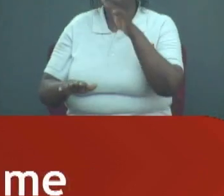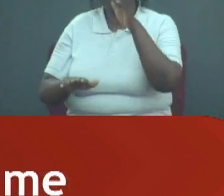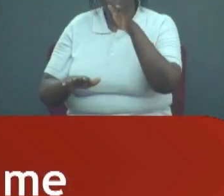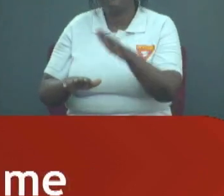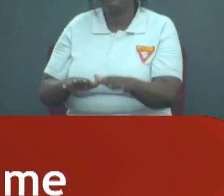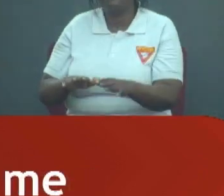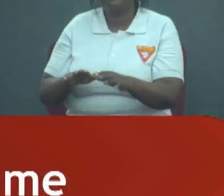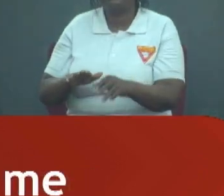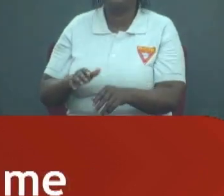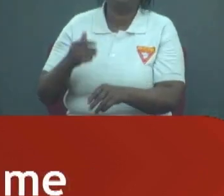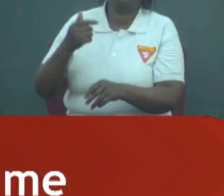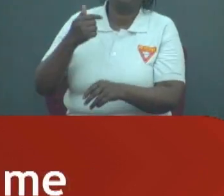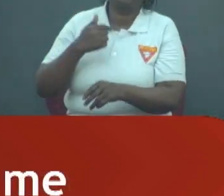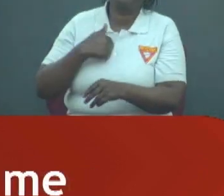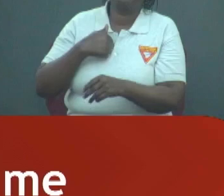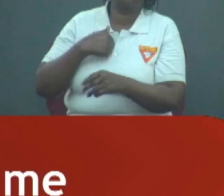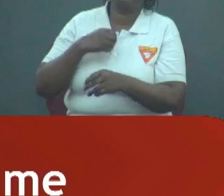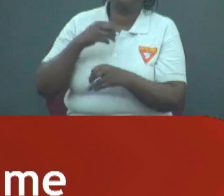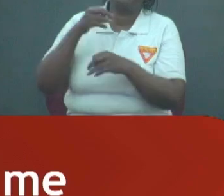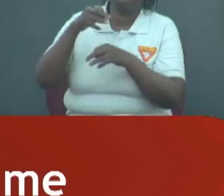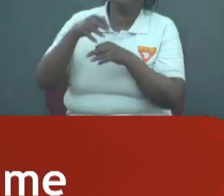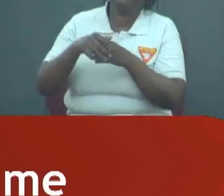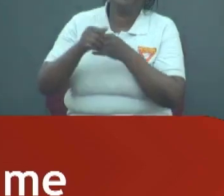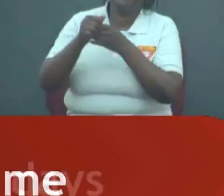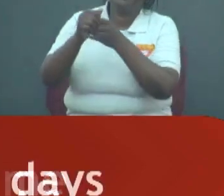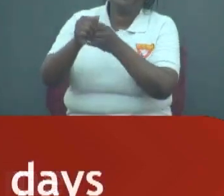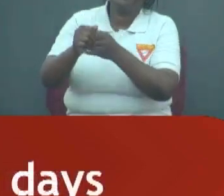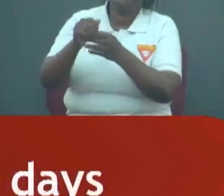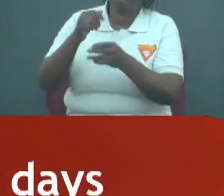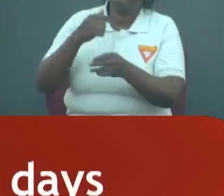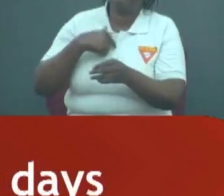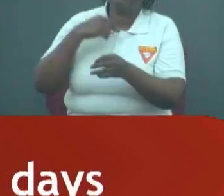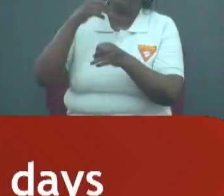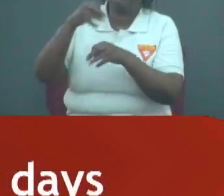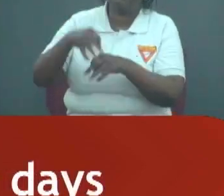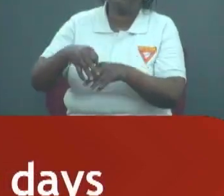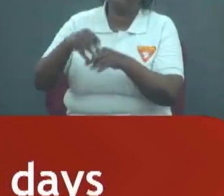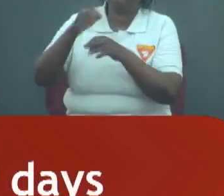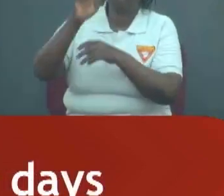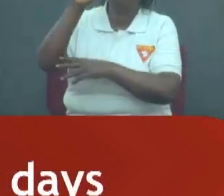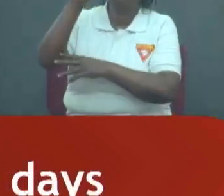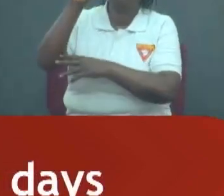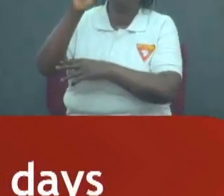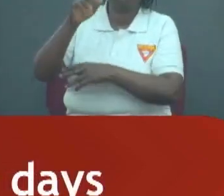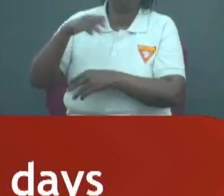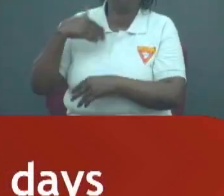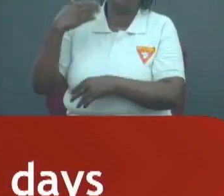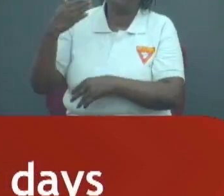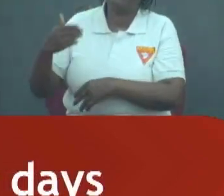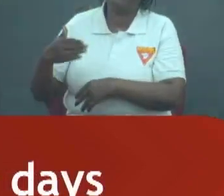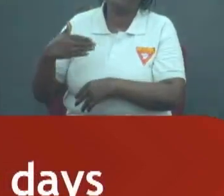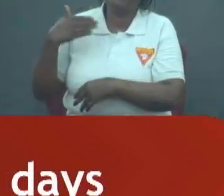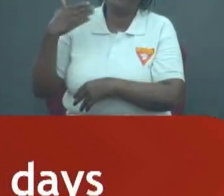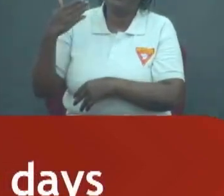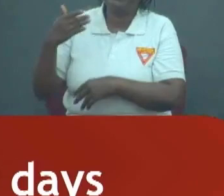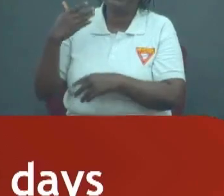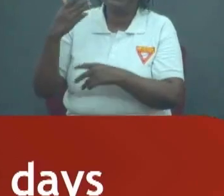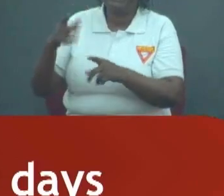by step, I'll lead me, and I will follow you all of my